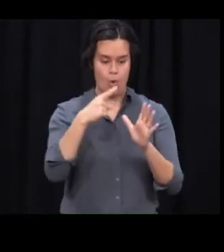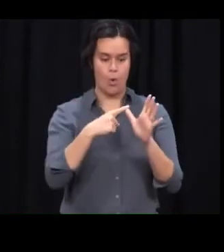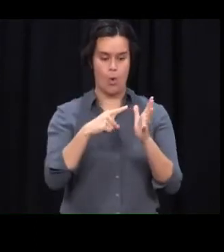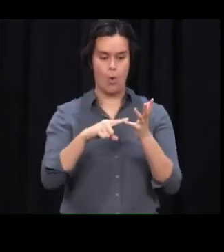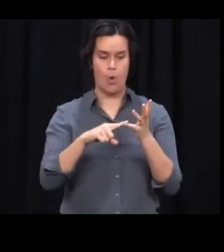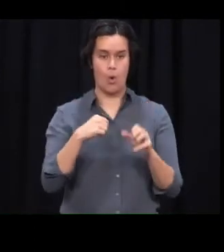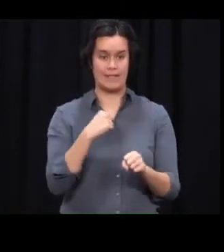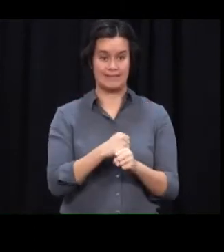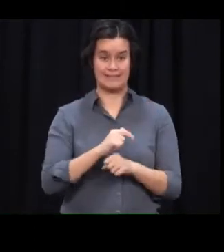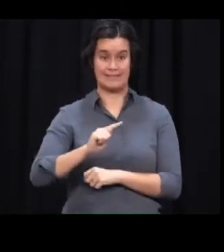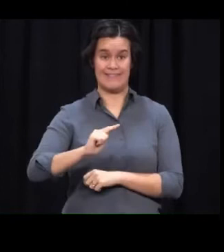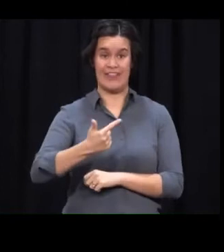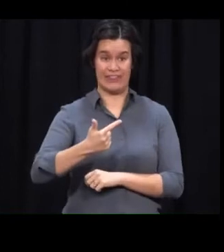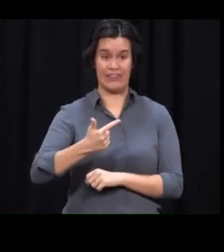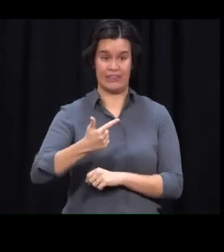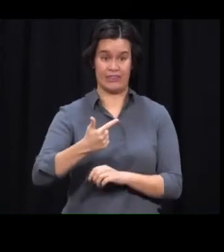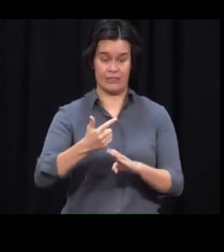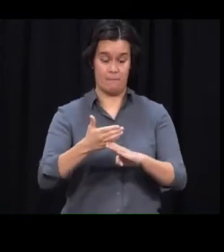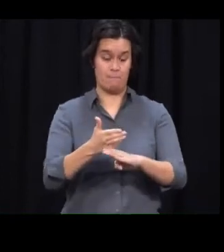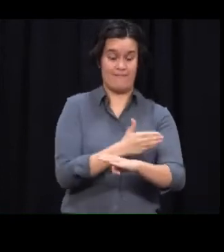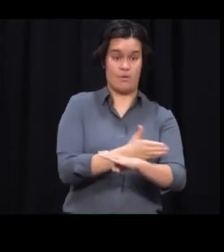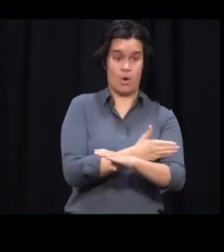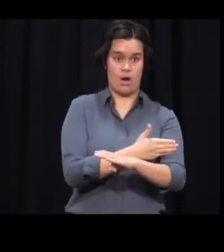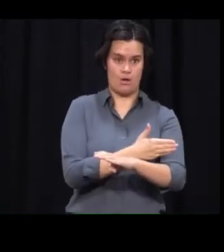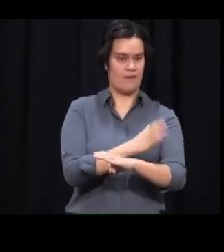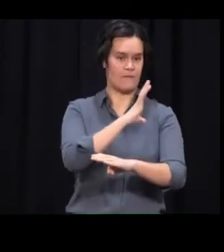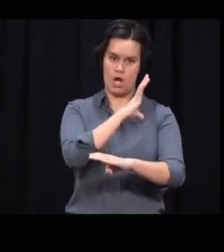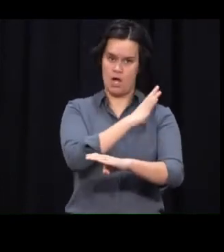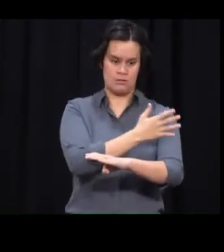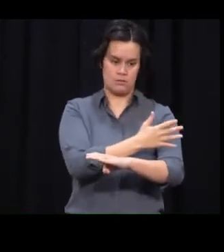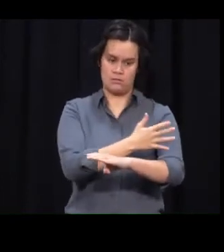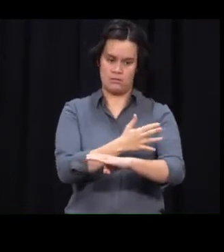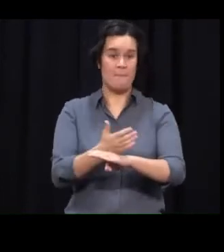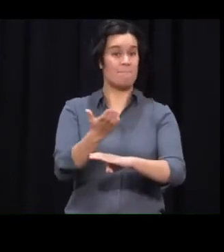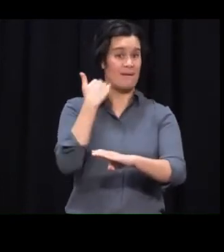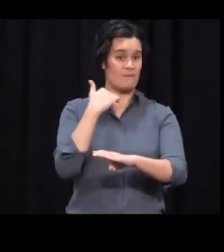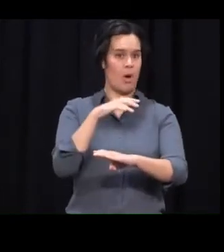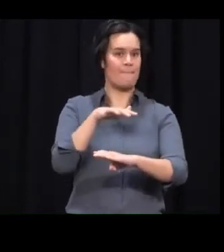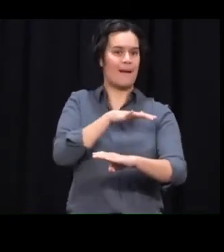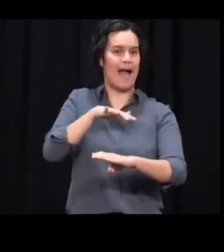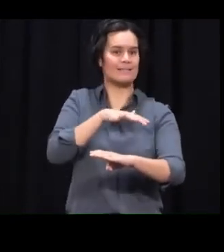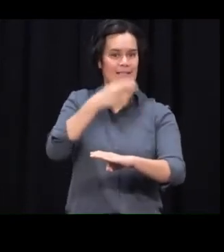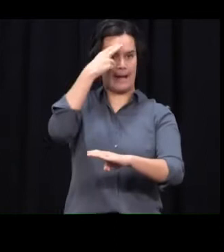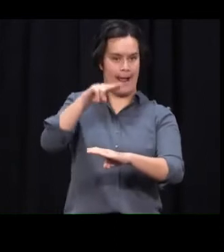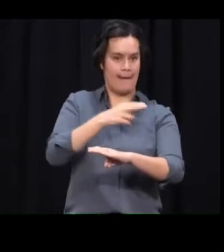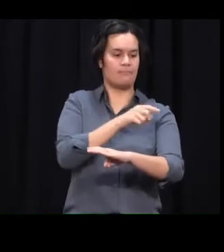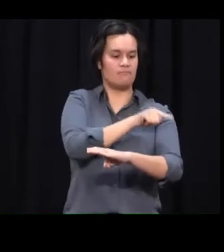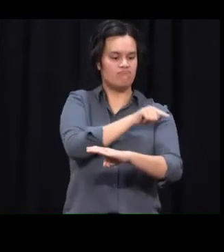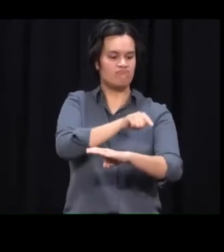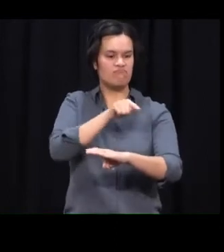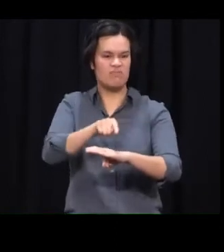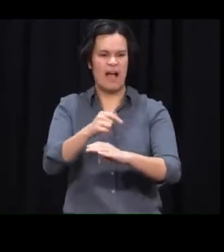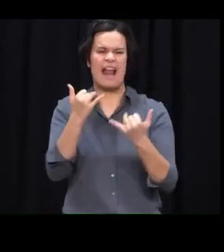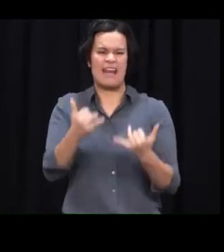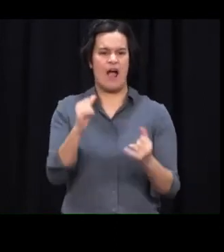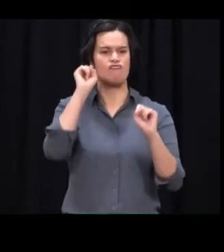were republished this morning, but those have now been taken down again, and those are no longer of concern. Now, several of the new cases announced to date